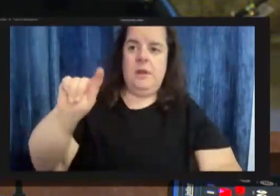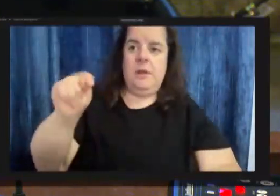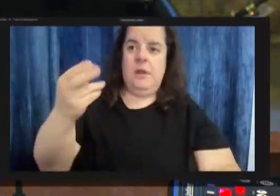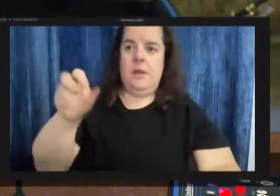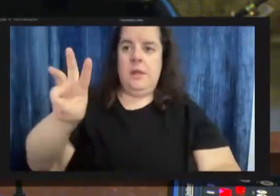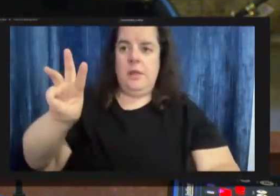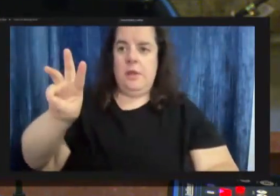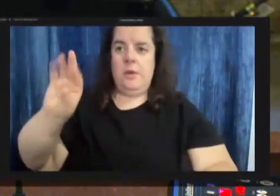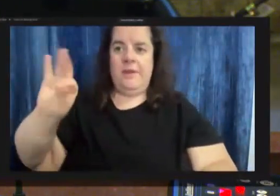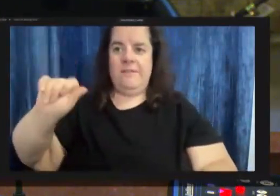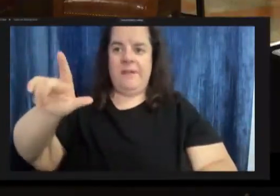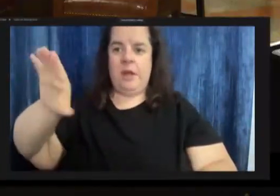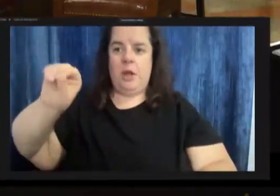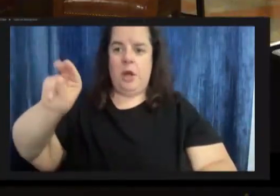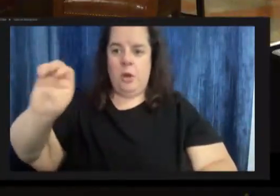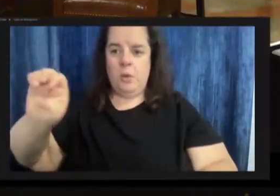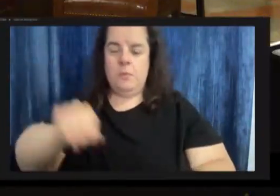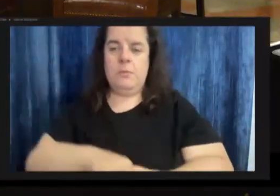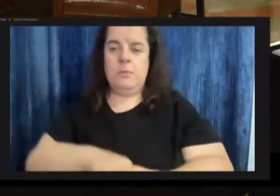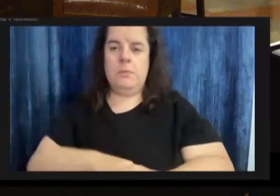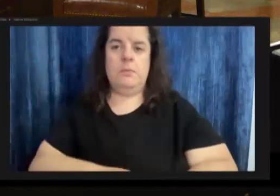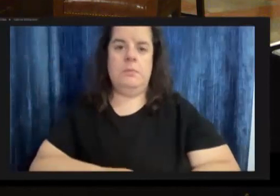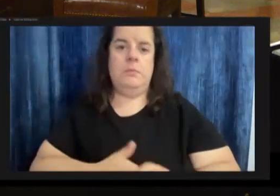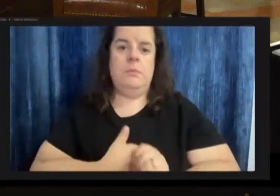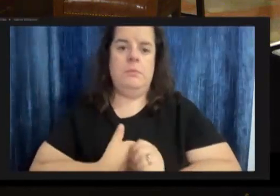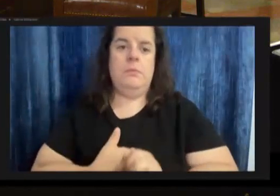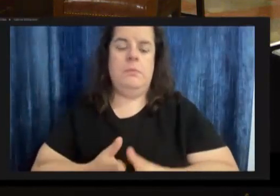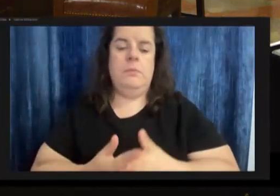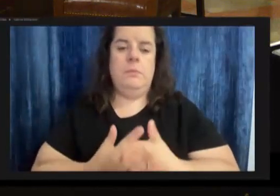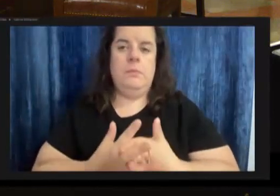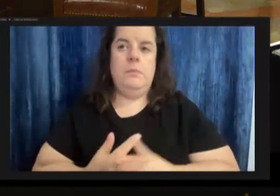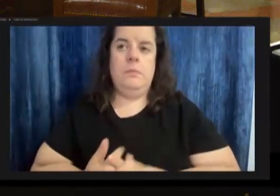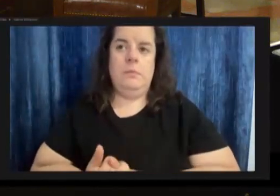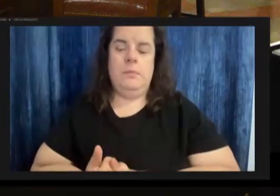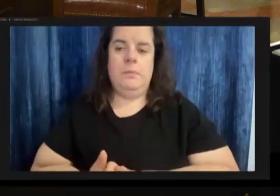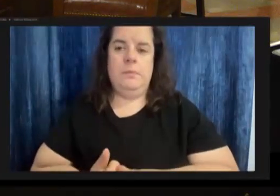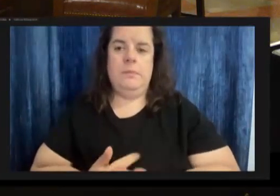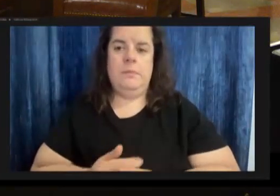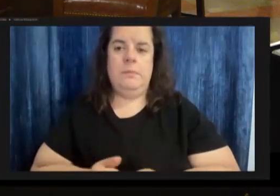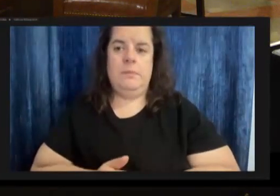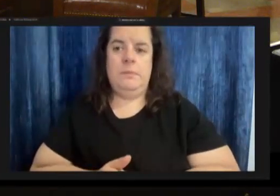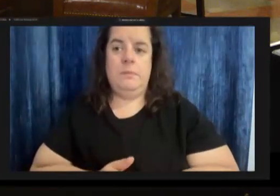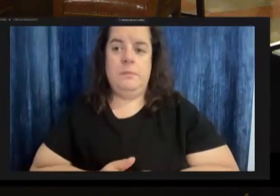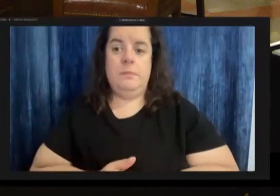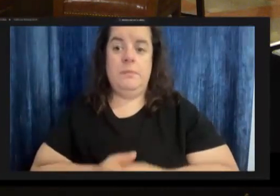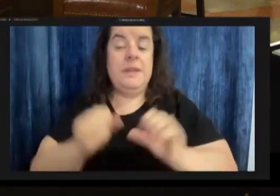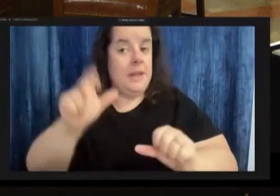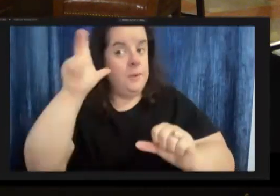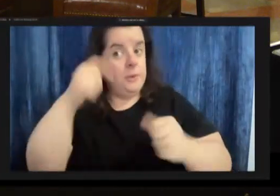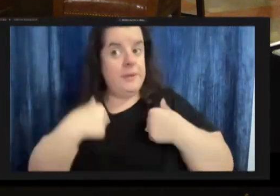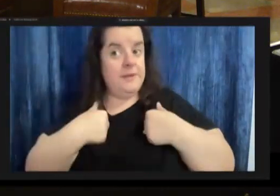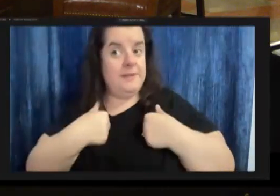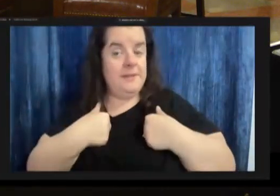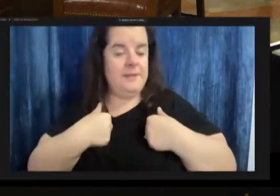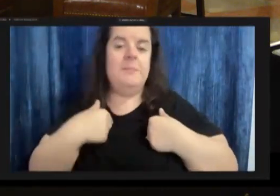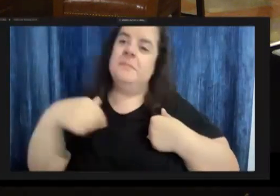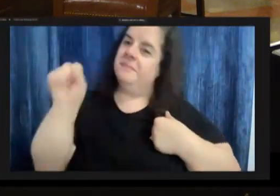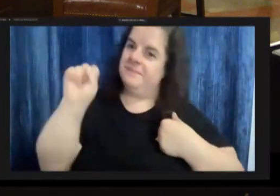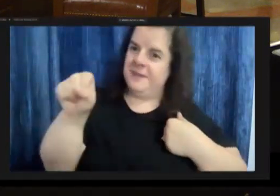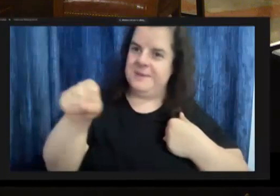can you hear me yes sir